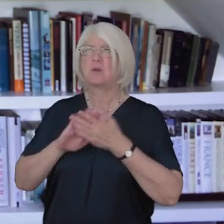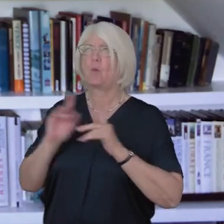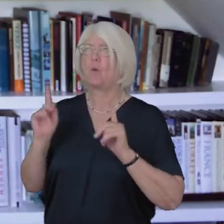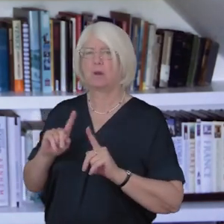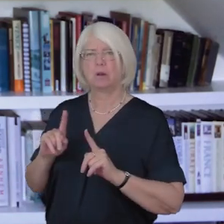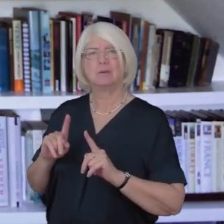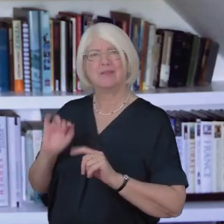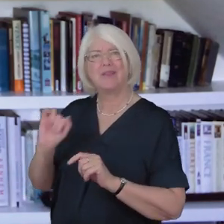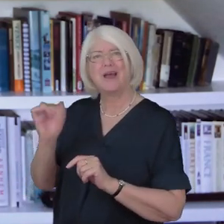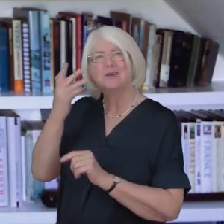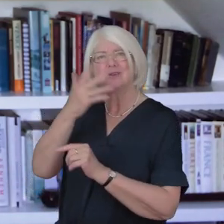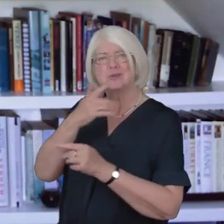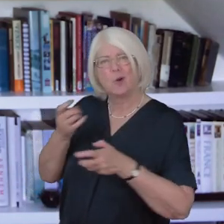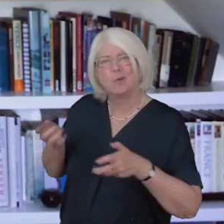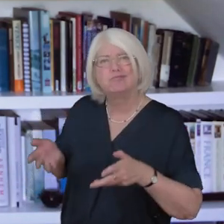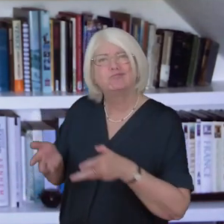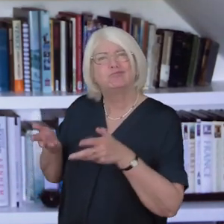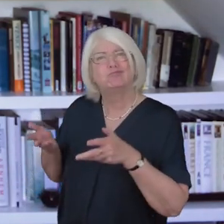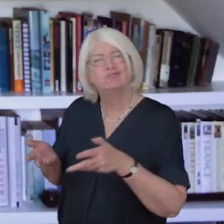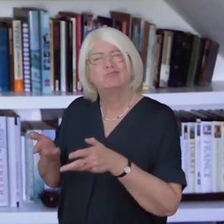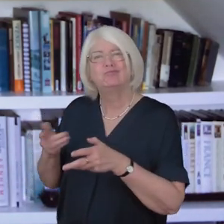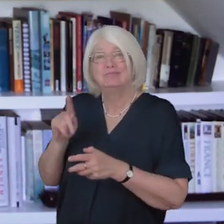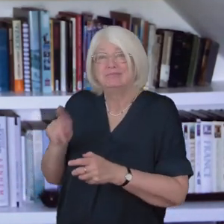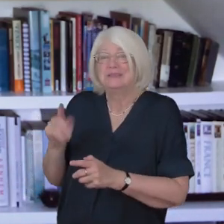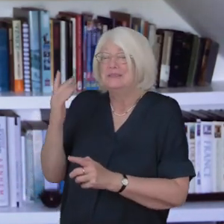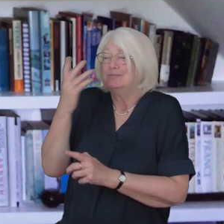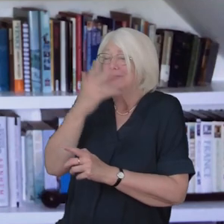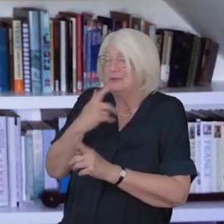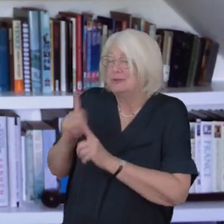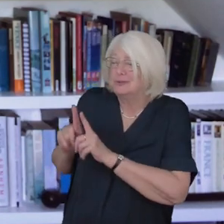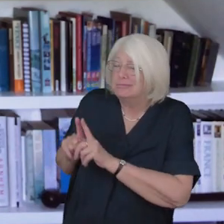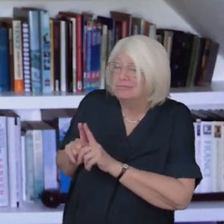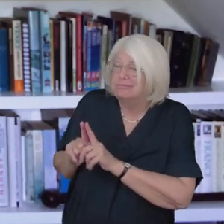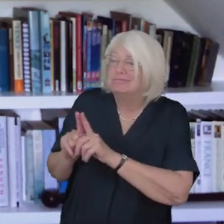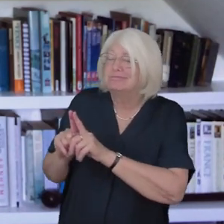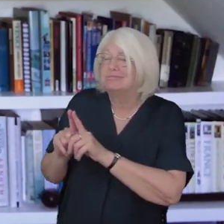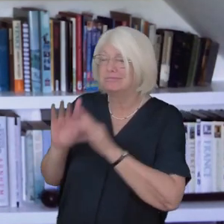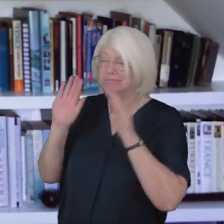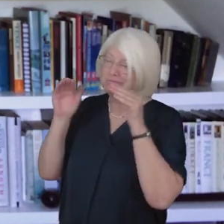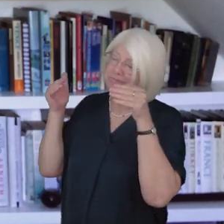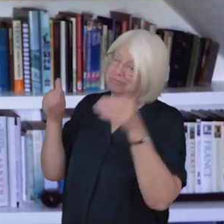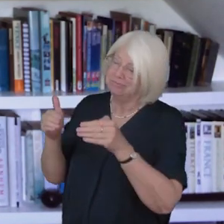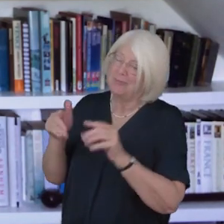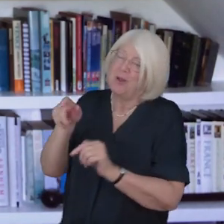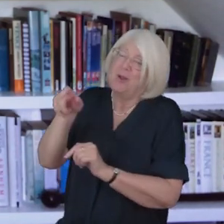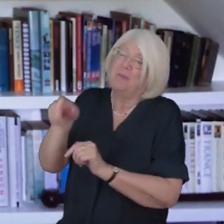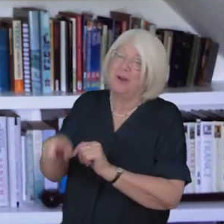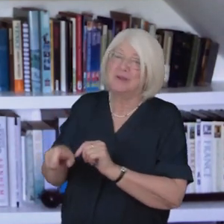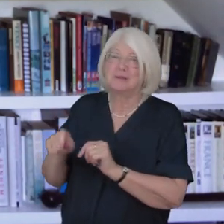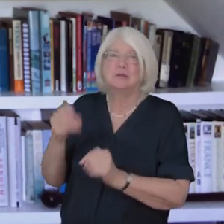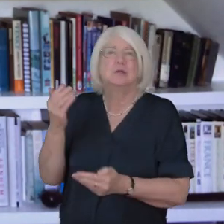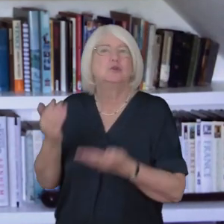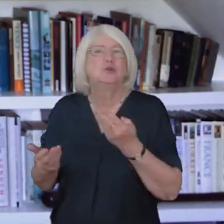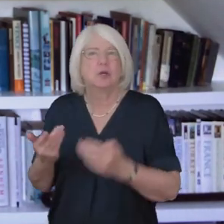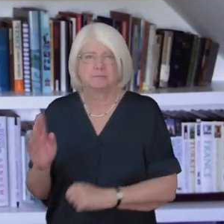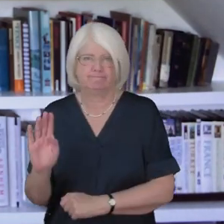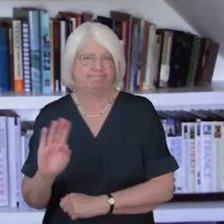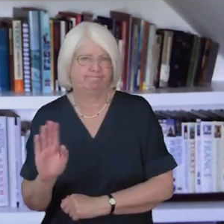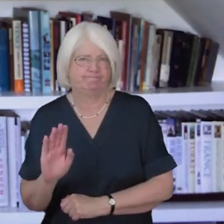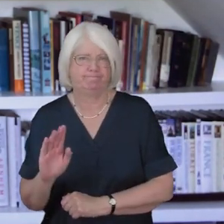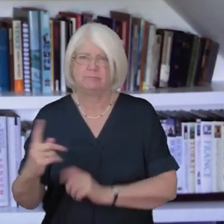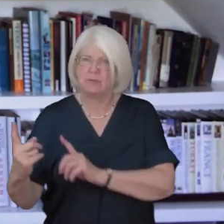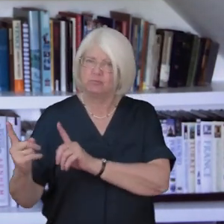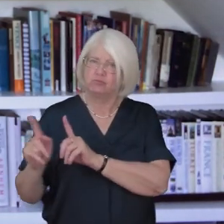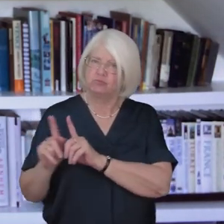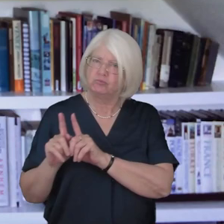this spiritual accompaniment is a person centred non-judgmental process of being alongside the